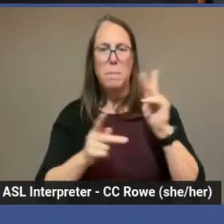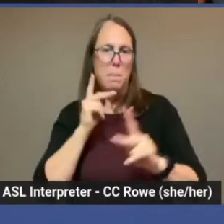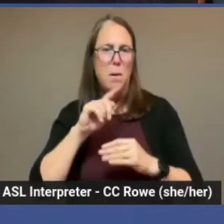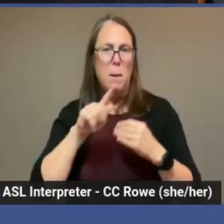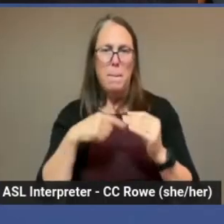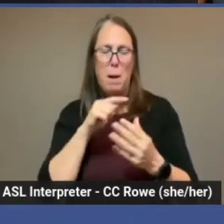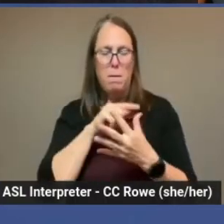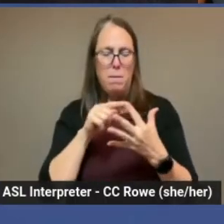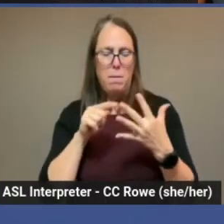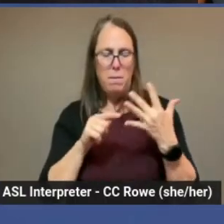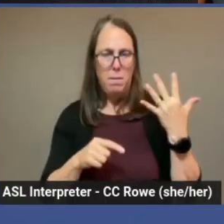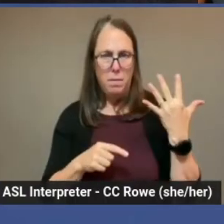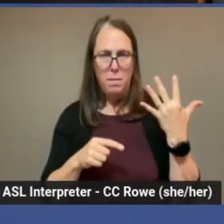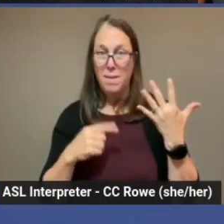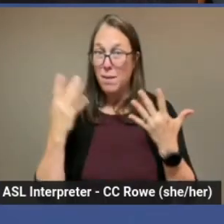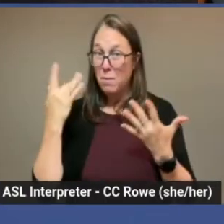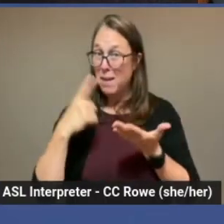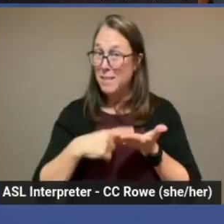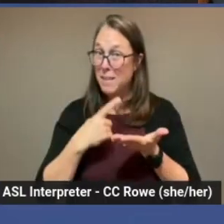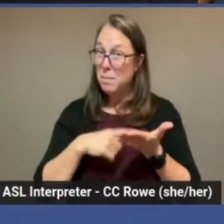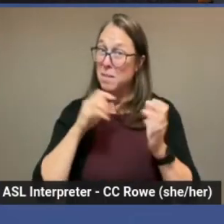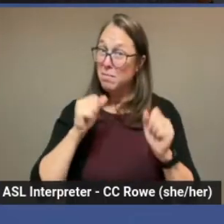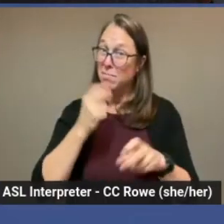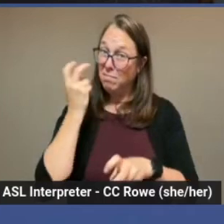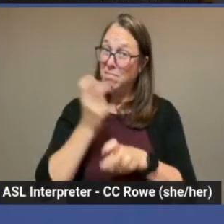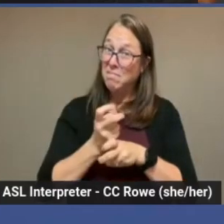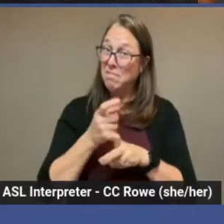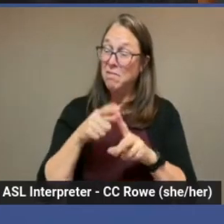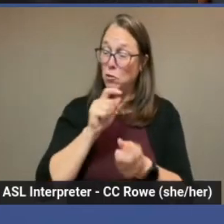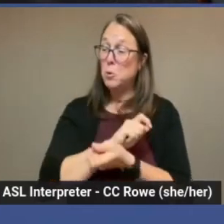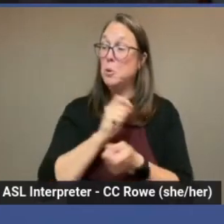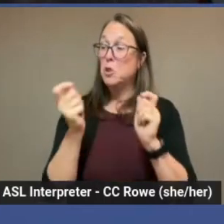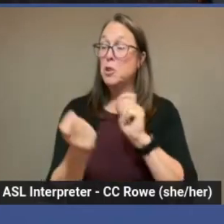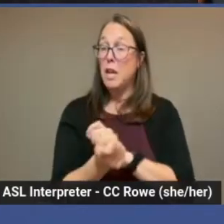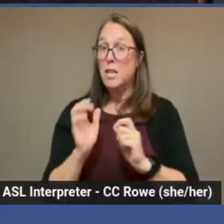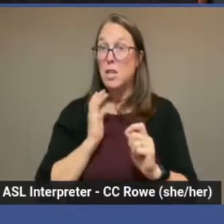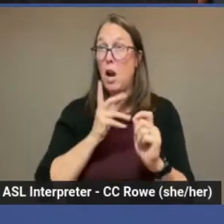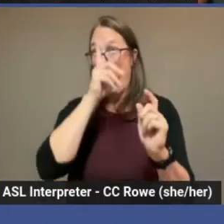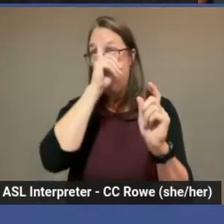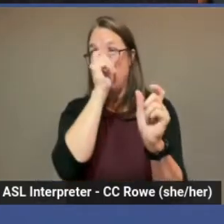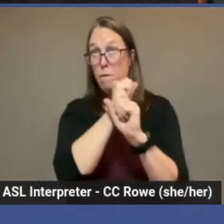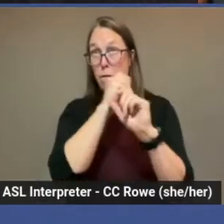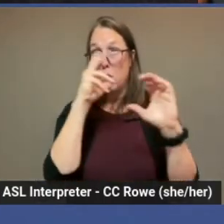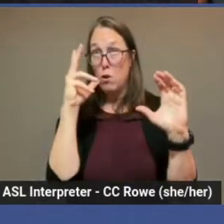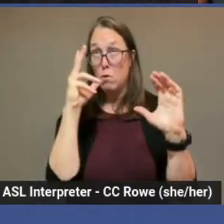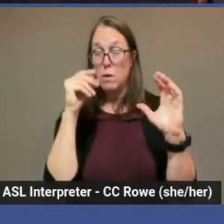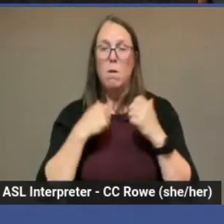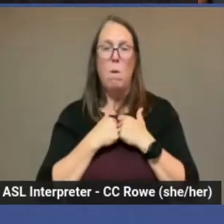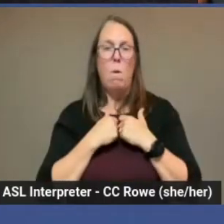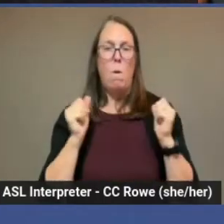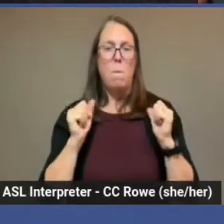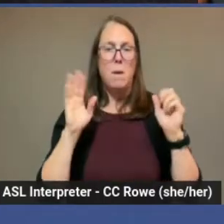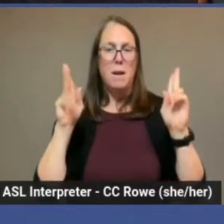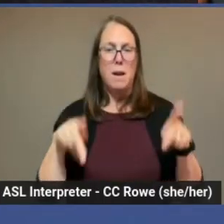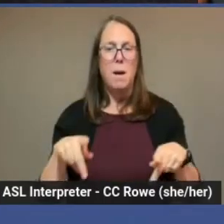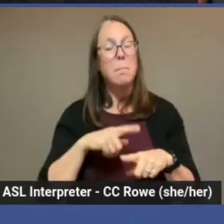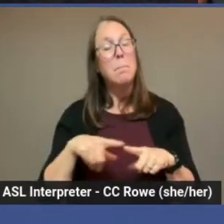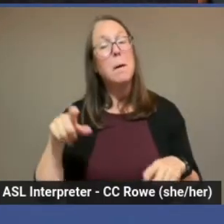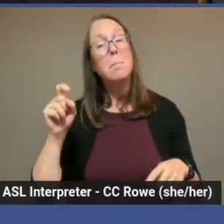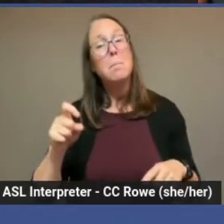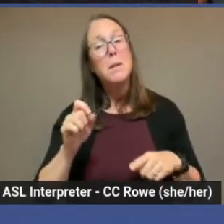Because sometimes it can be tough to change our views and open ourselves up. But that's something we have to practice